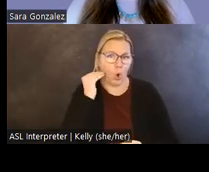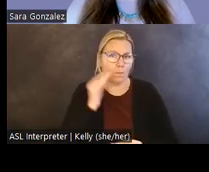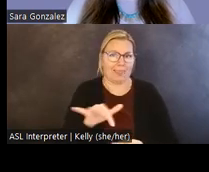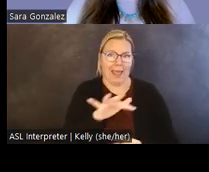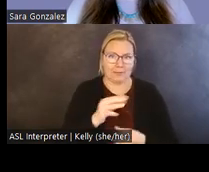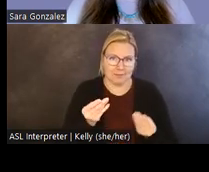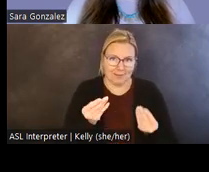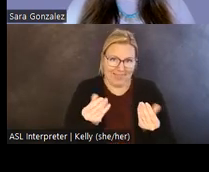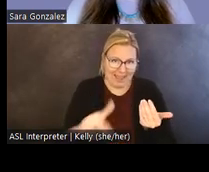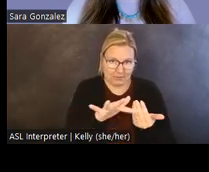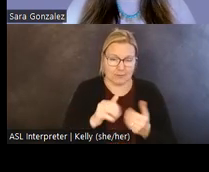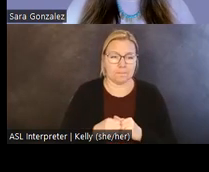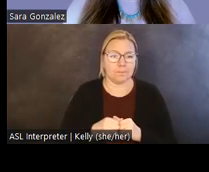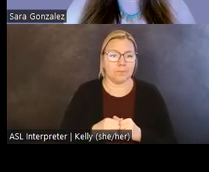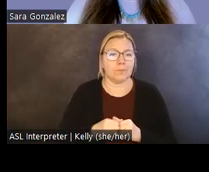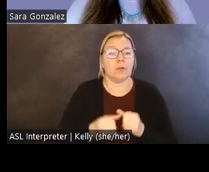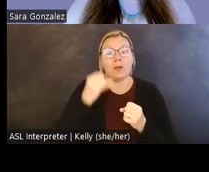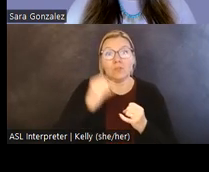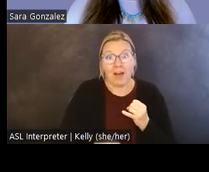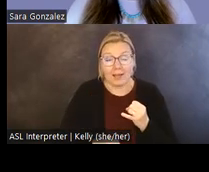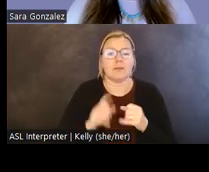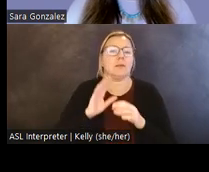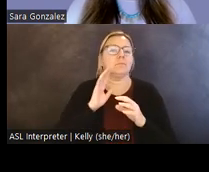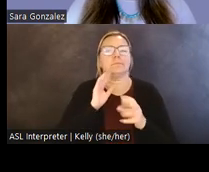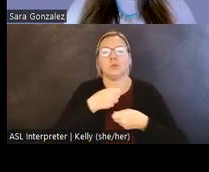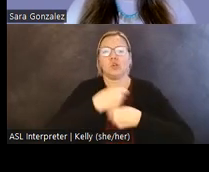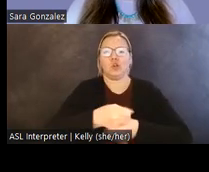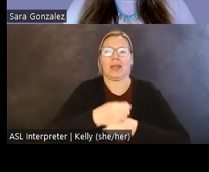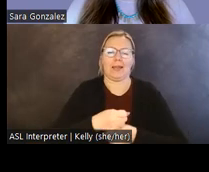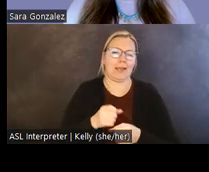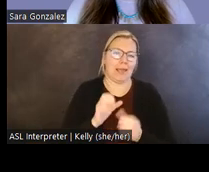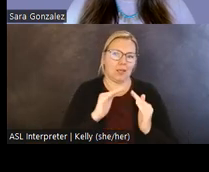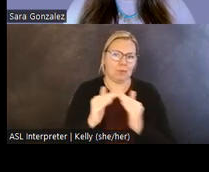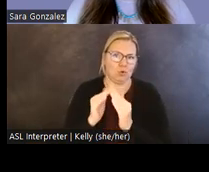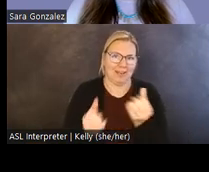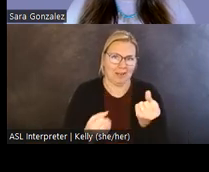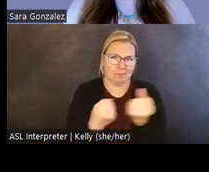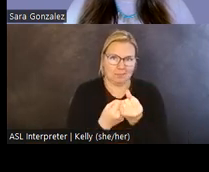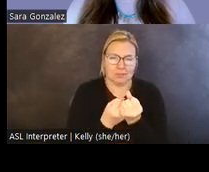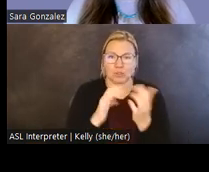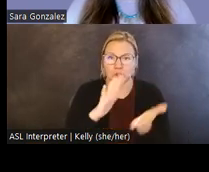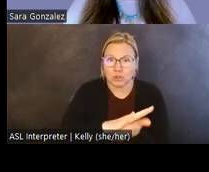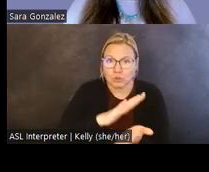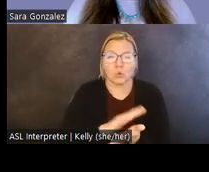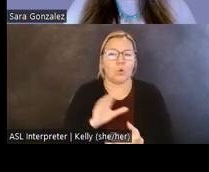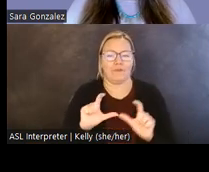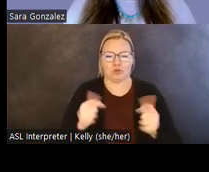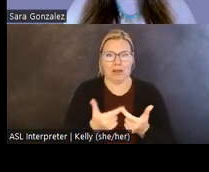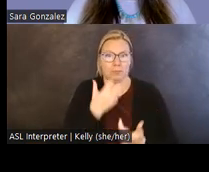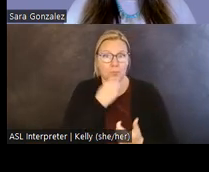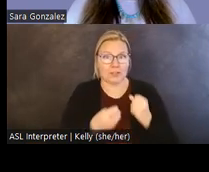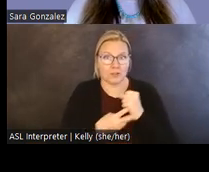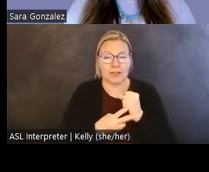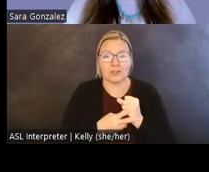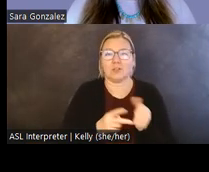And finally, creating a community based field school that offers training and tribal historic preservation to undergraduate and